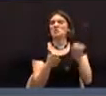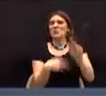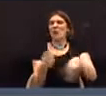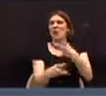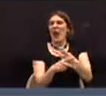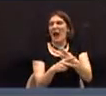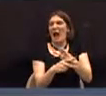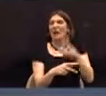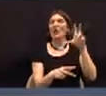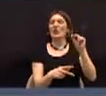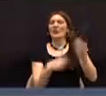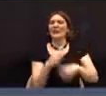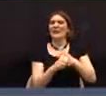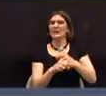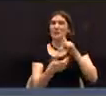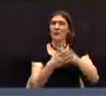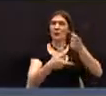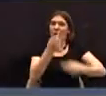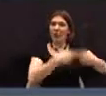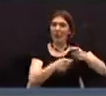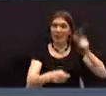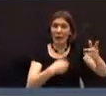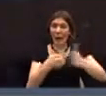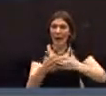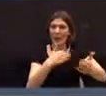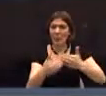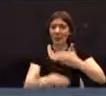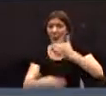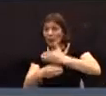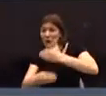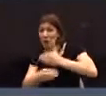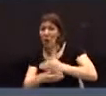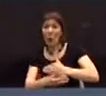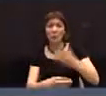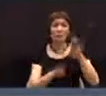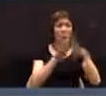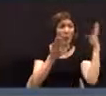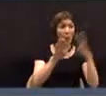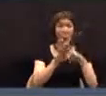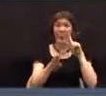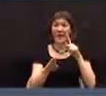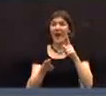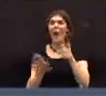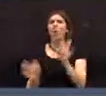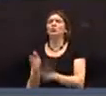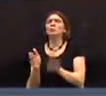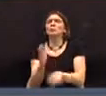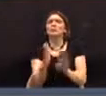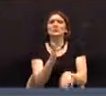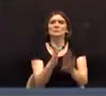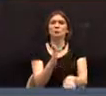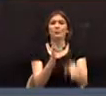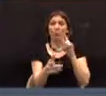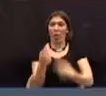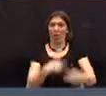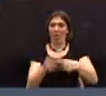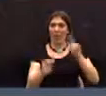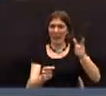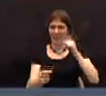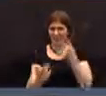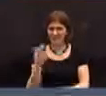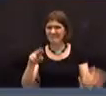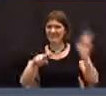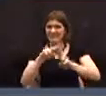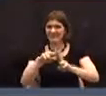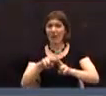spending money on it. The same with windows and doors. There's different quality. And if you're gonna, if you have to reduce your costs, those are the things that you cut. Things